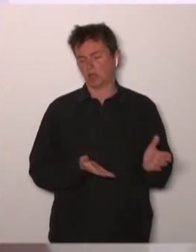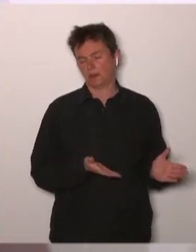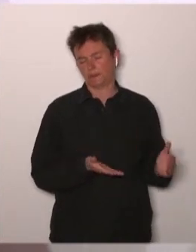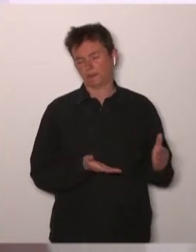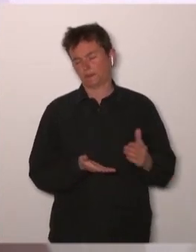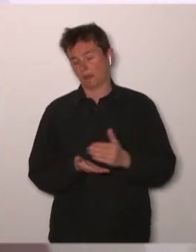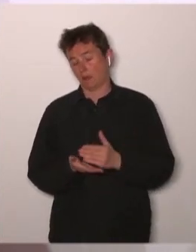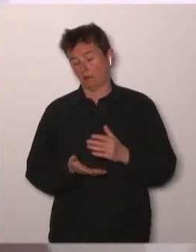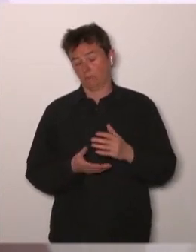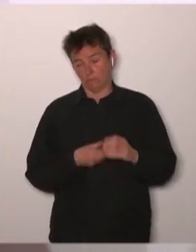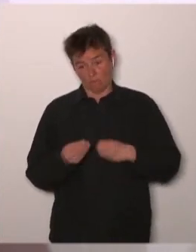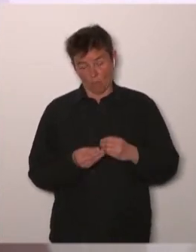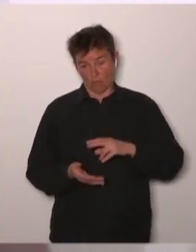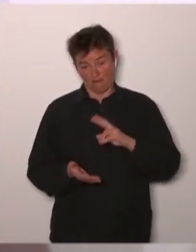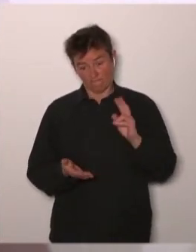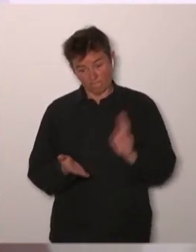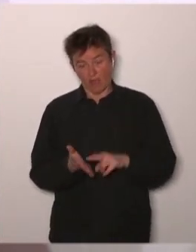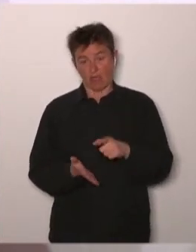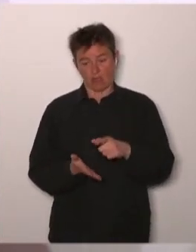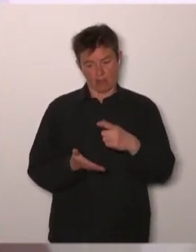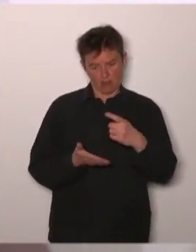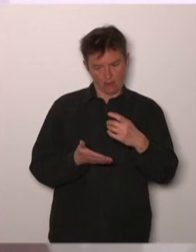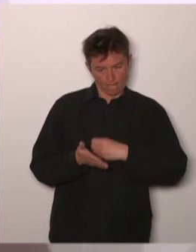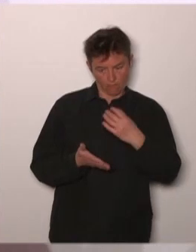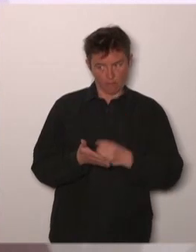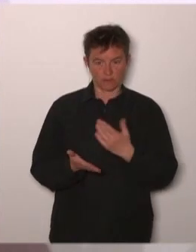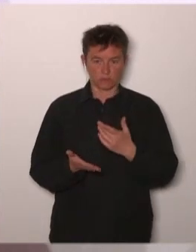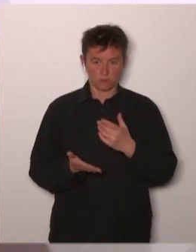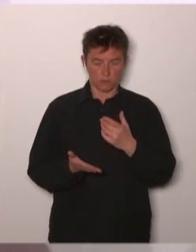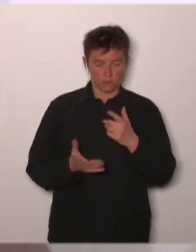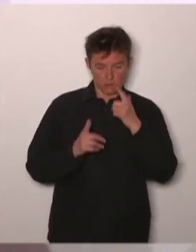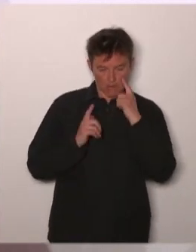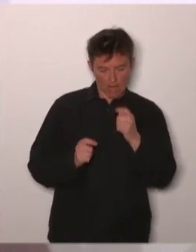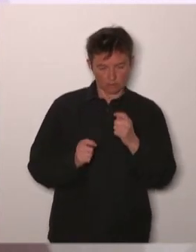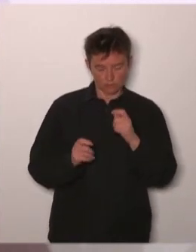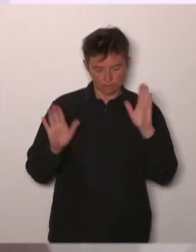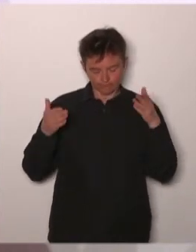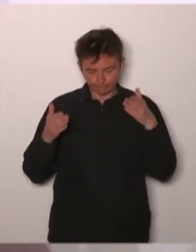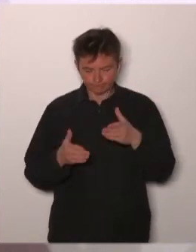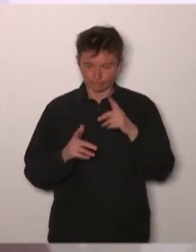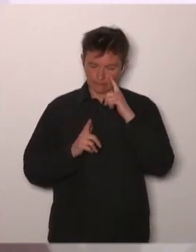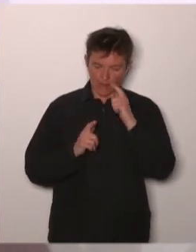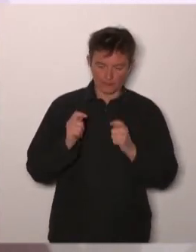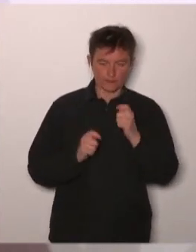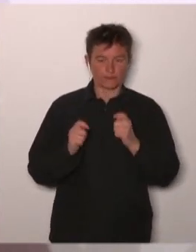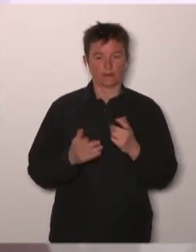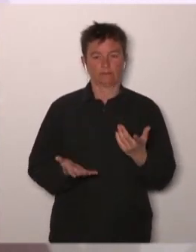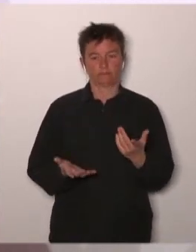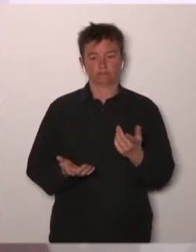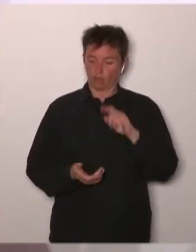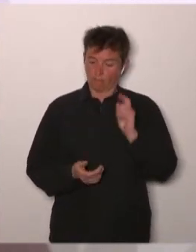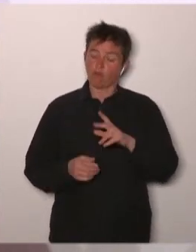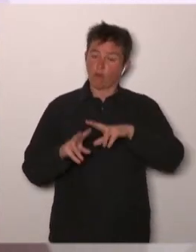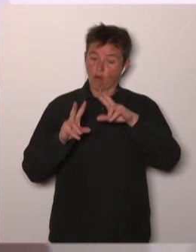extremely cautiously we certainly need to develop research on research if I can say so research on research methodology